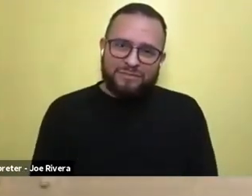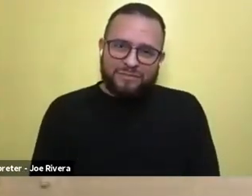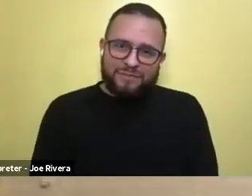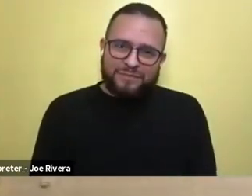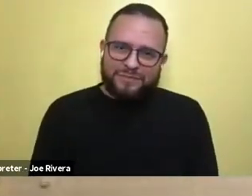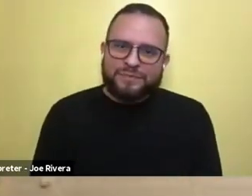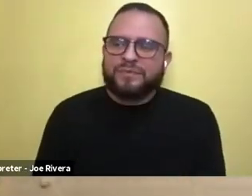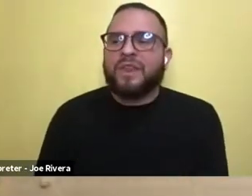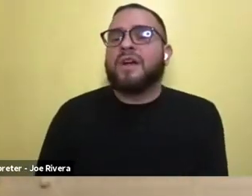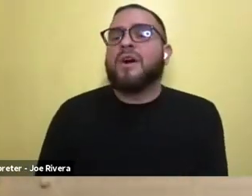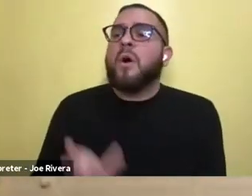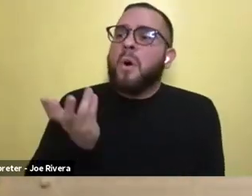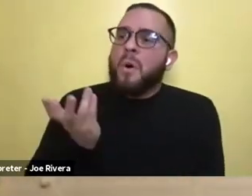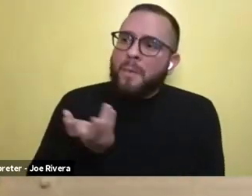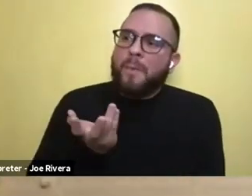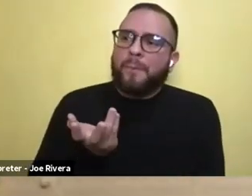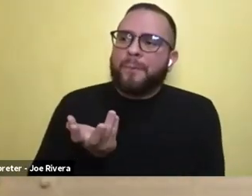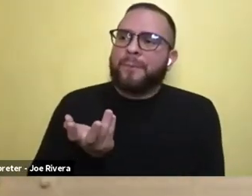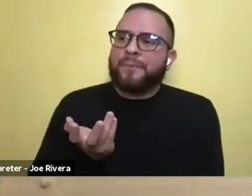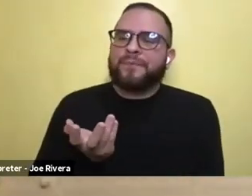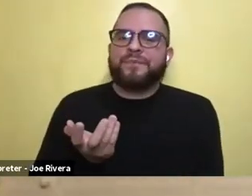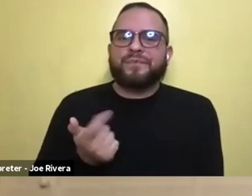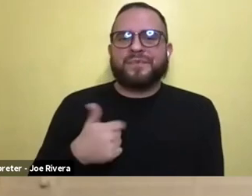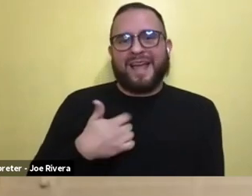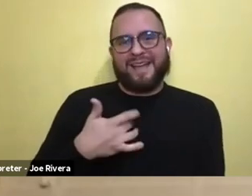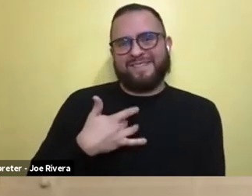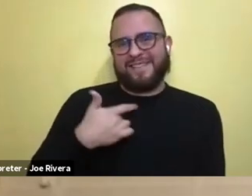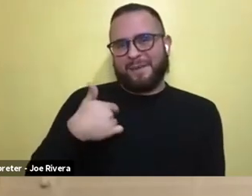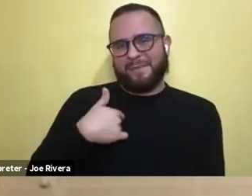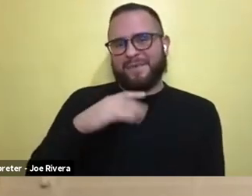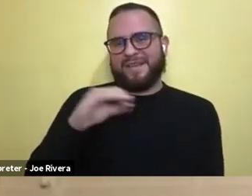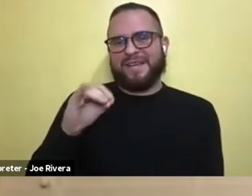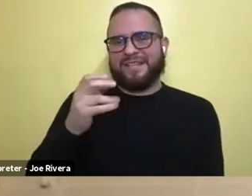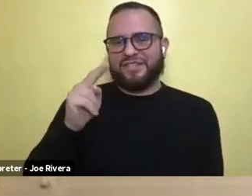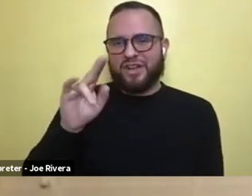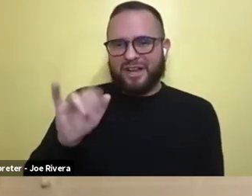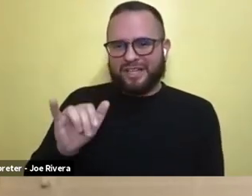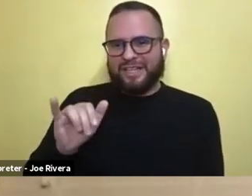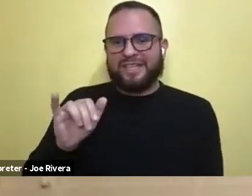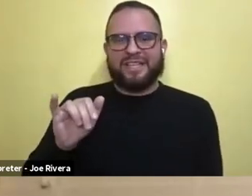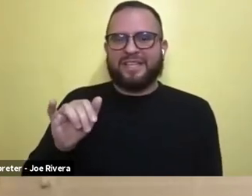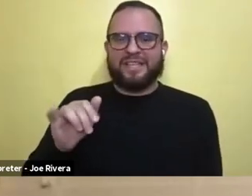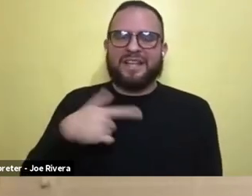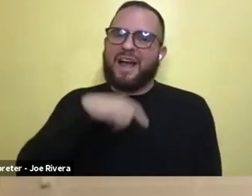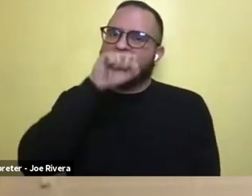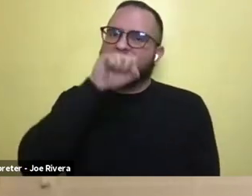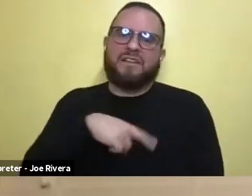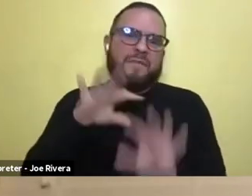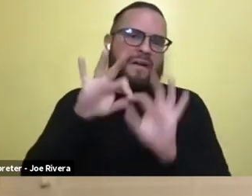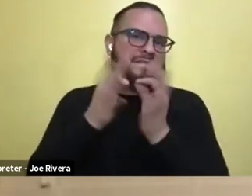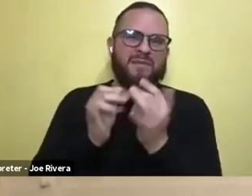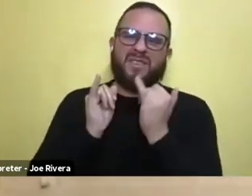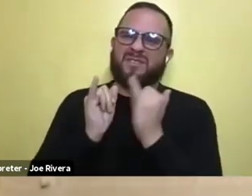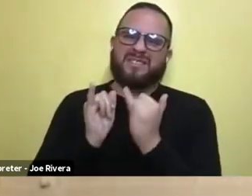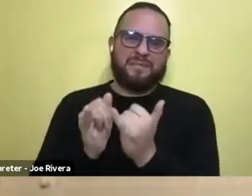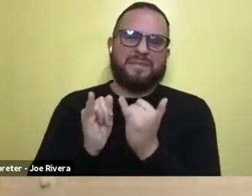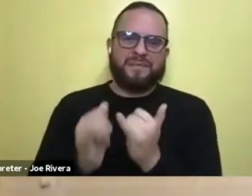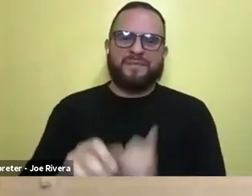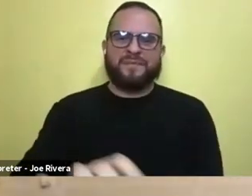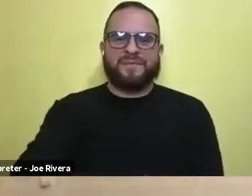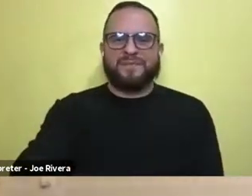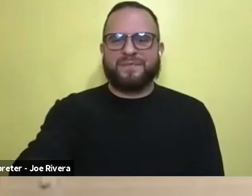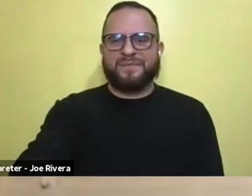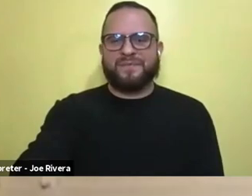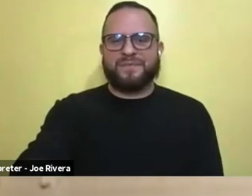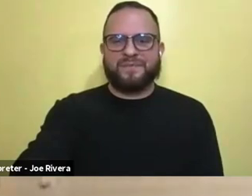Right. One thing that I would say is very similar between me and Johnny would be, I love my family. Right. That's one thing that's consistent between